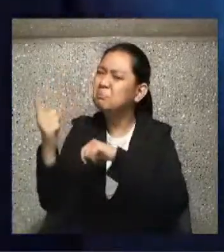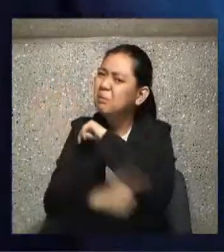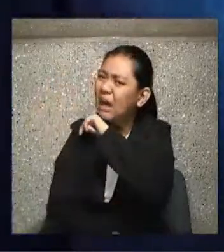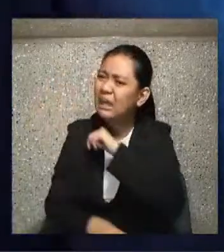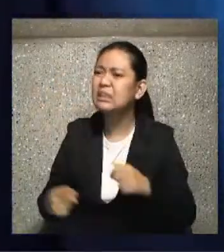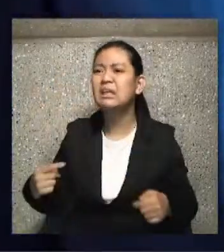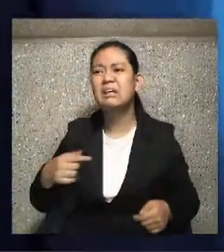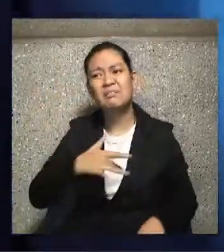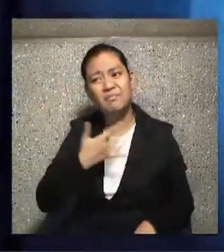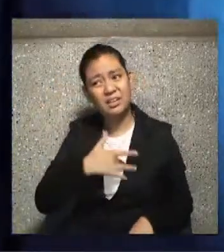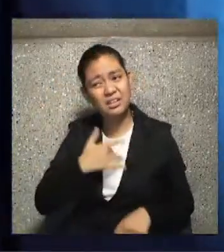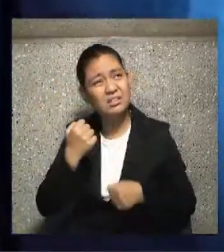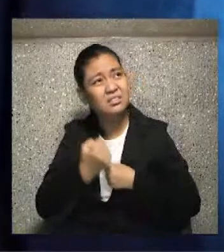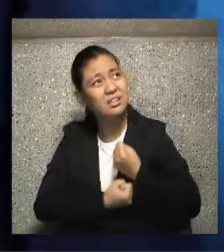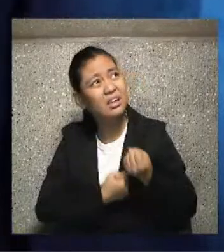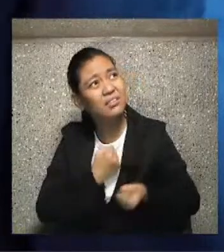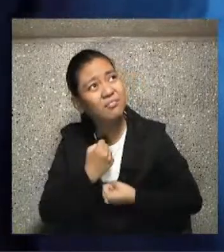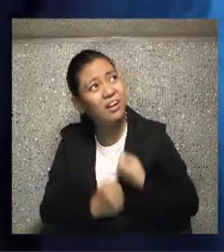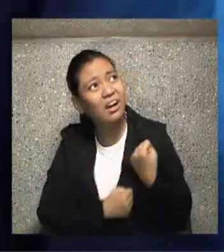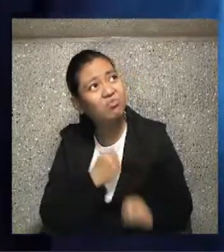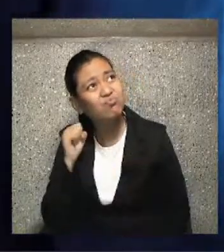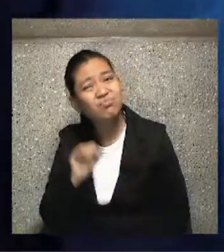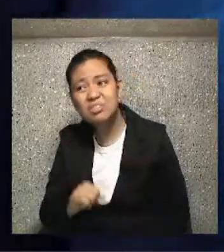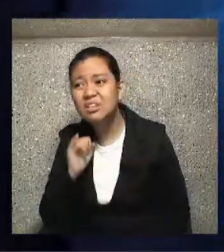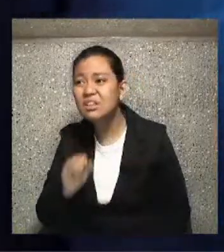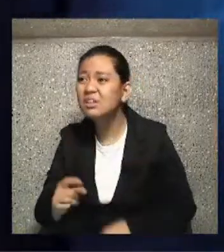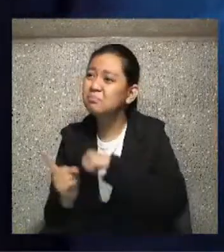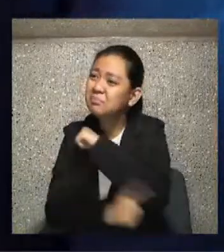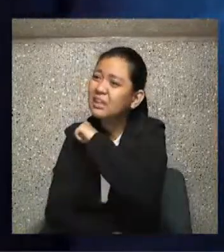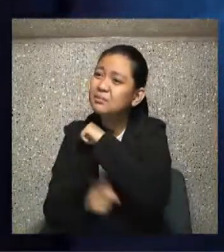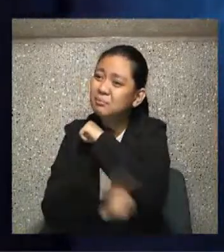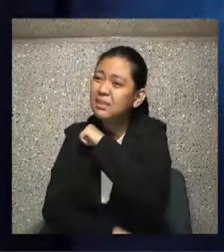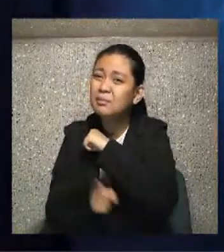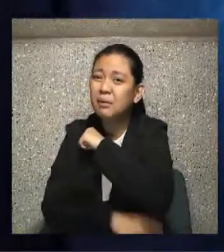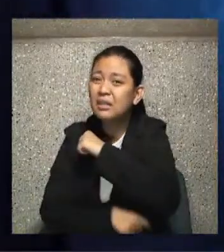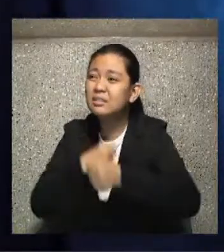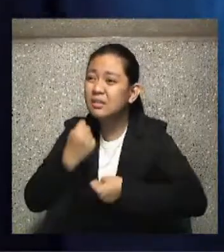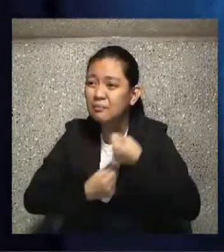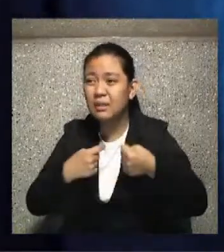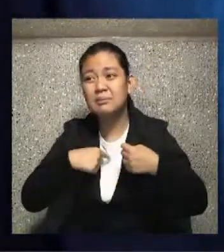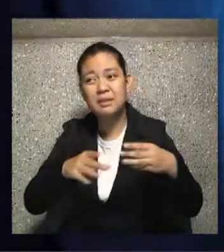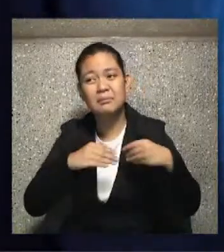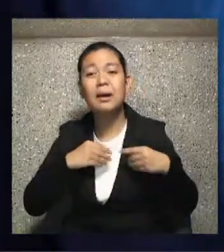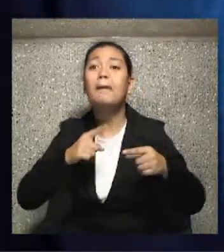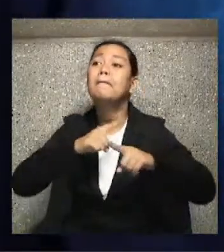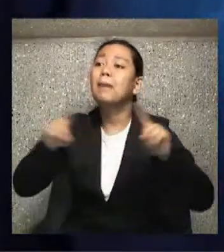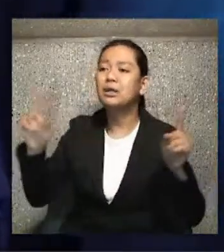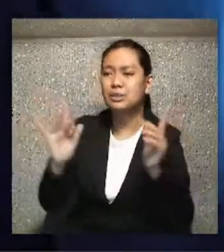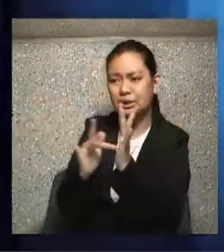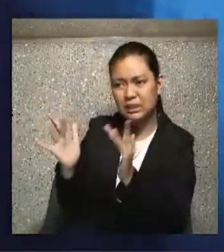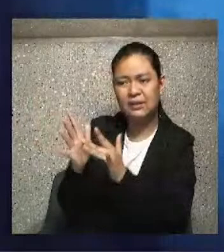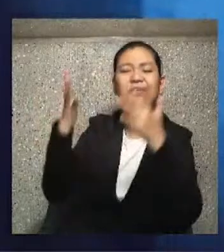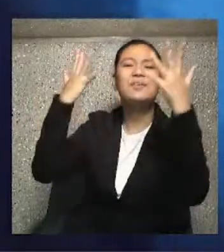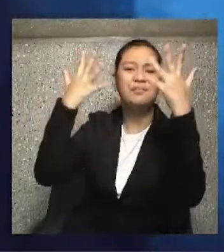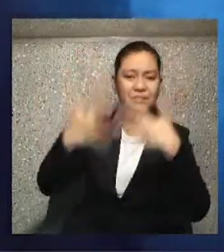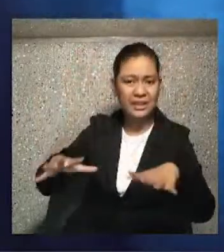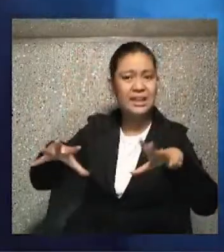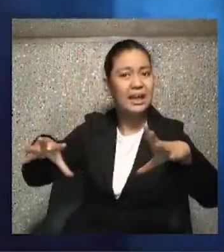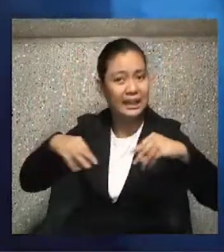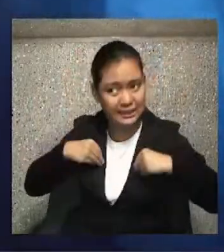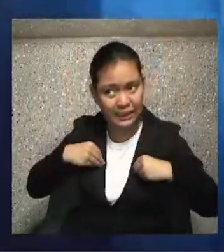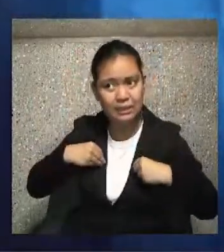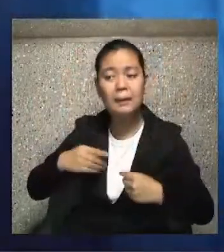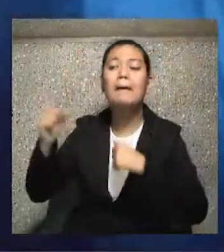So we hold on to the guilt. But Jesus took the punishment that we think we should get